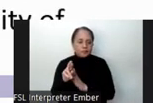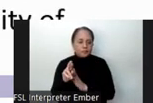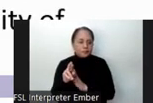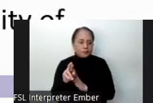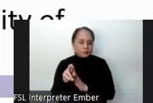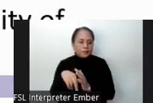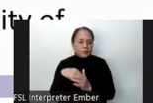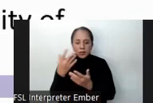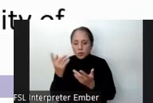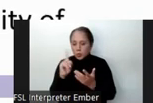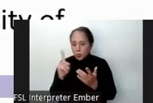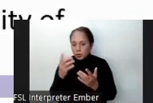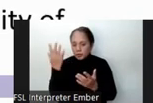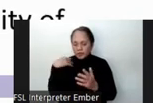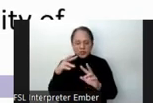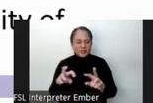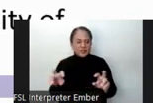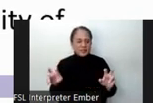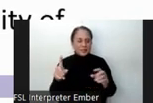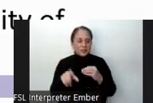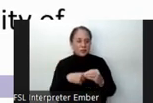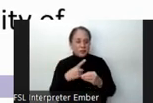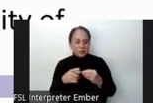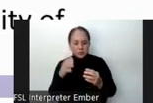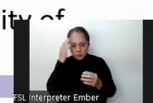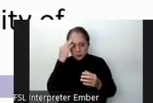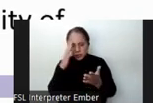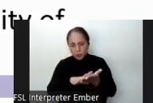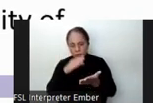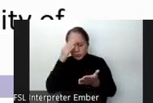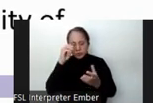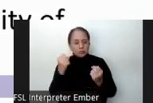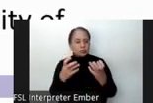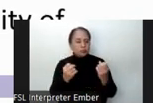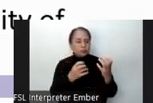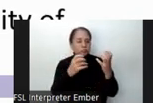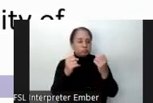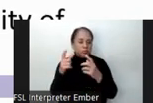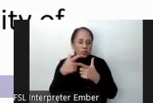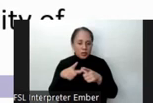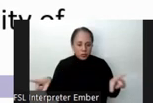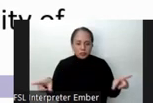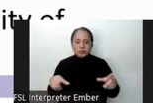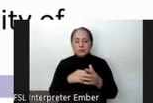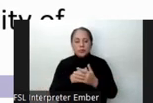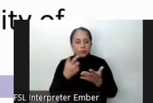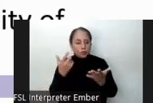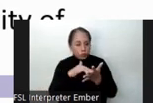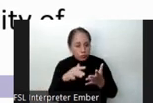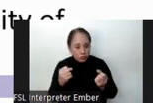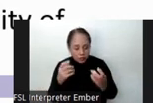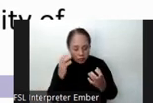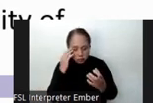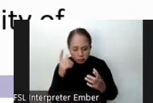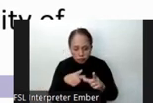As to what previous studies had to say on literacy learning in multiple languages and on multilingual learners, research tells us